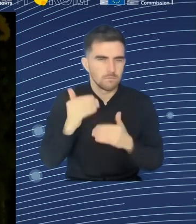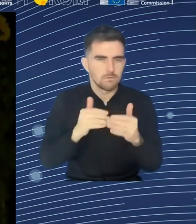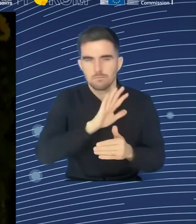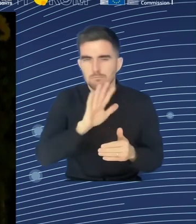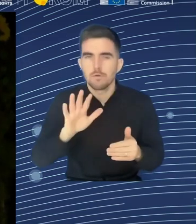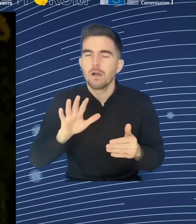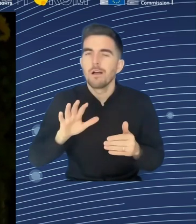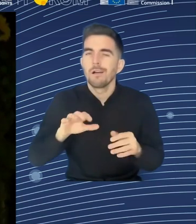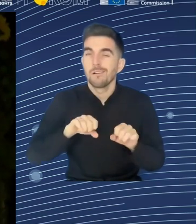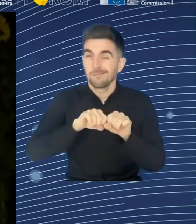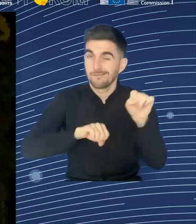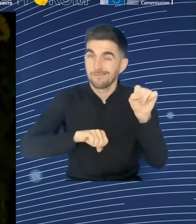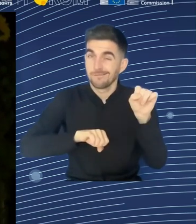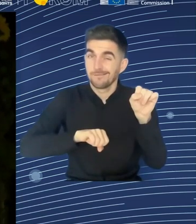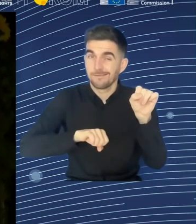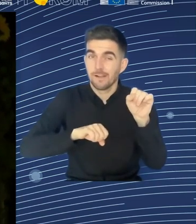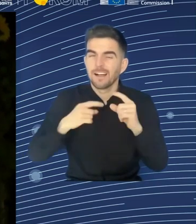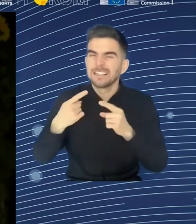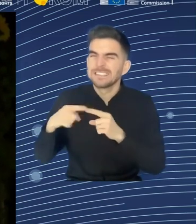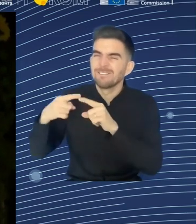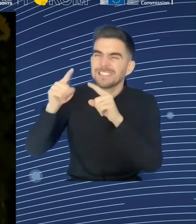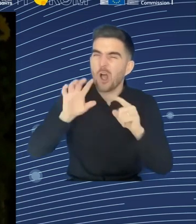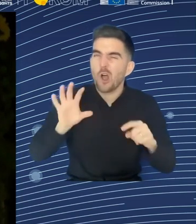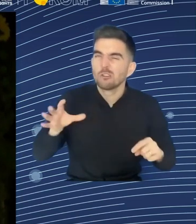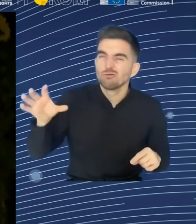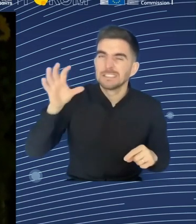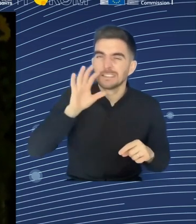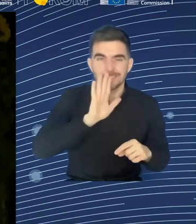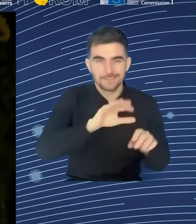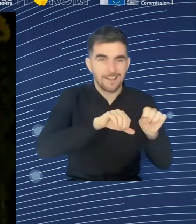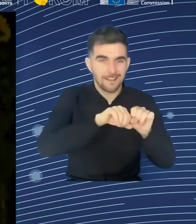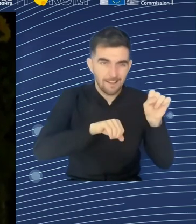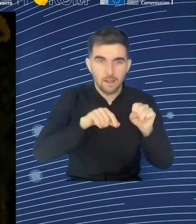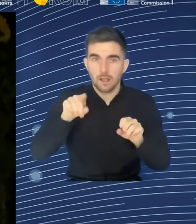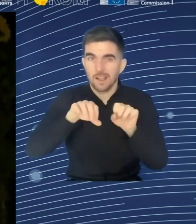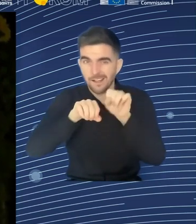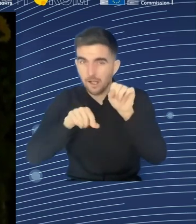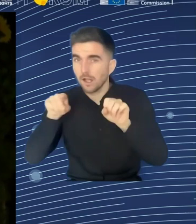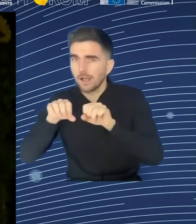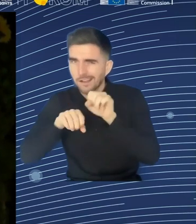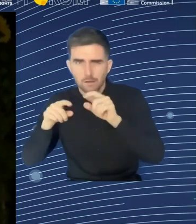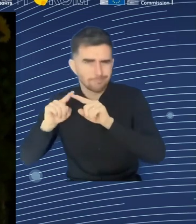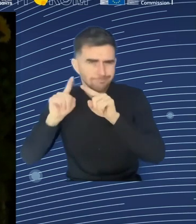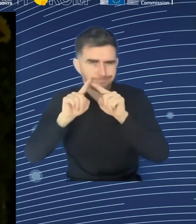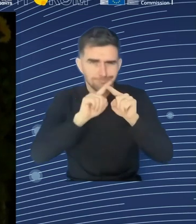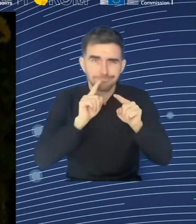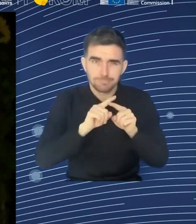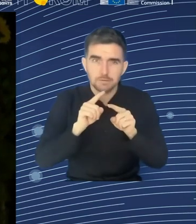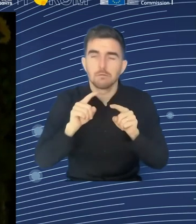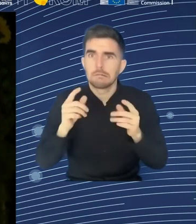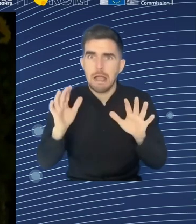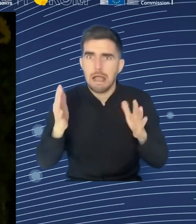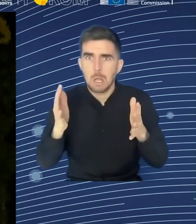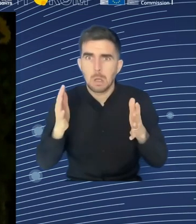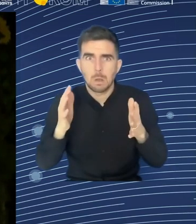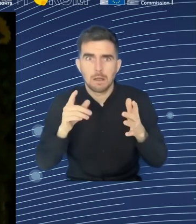And I think in this respect there is a first step made in the talent pool proposals which is around the recognition of third